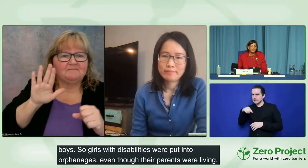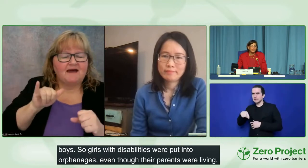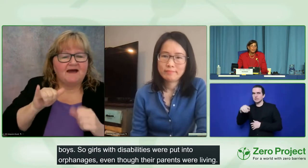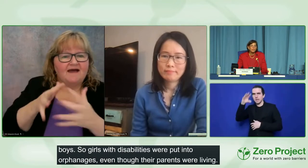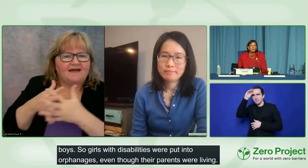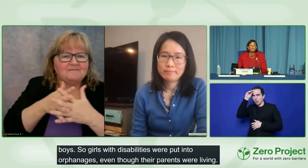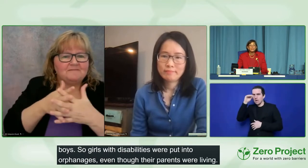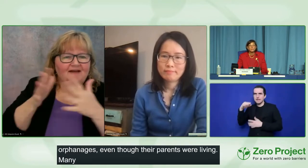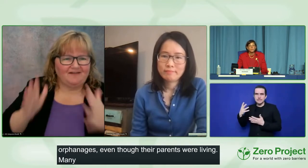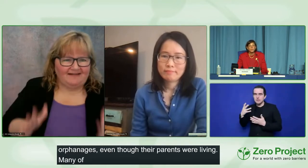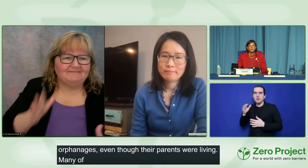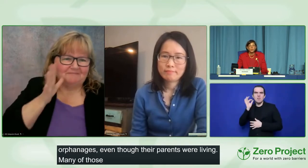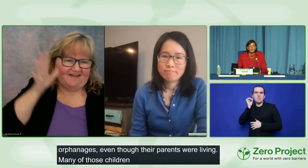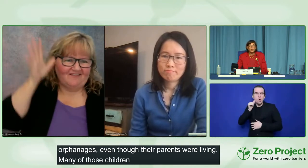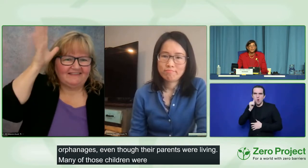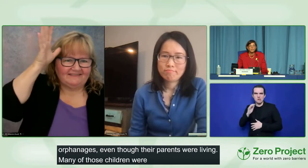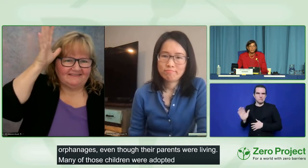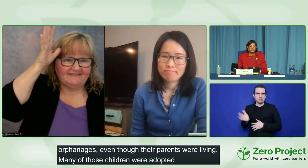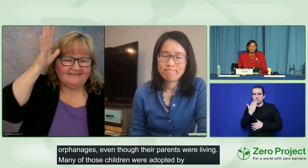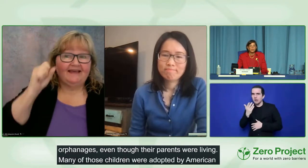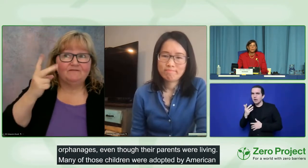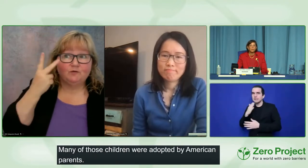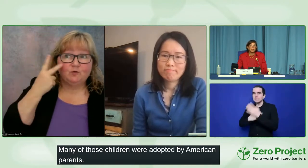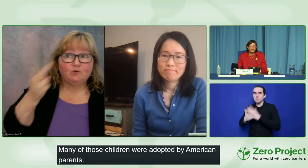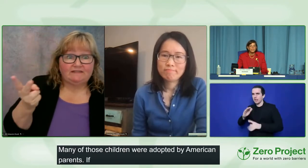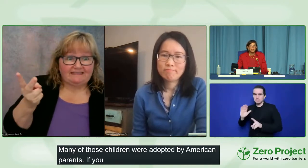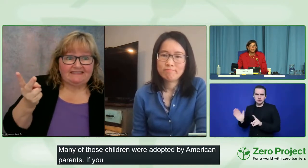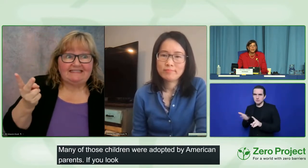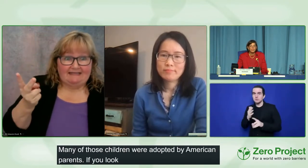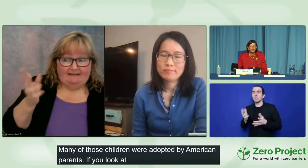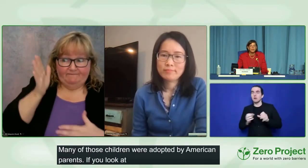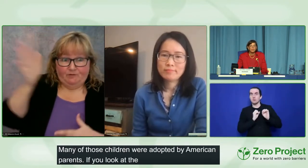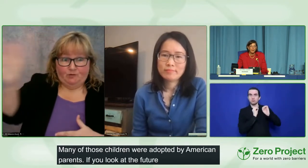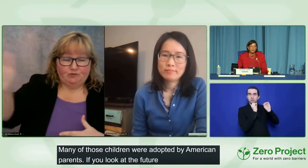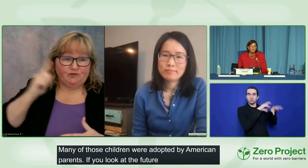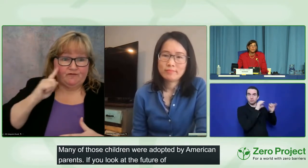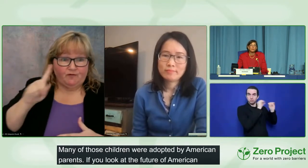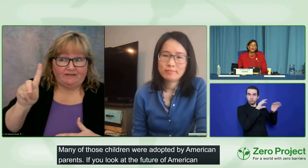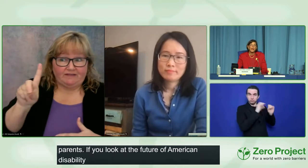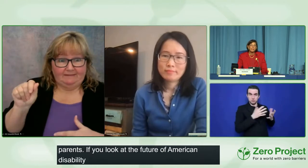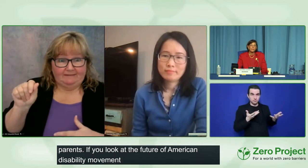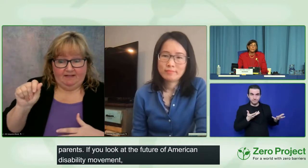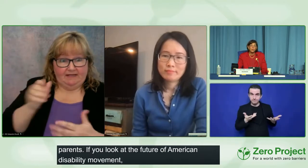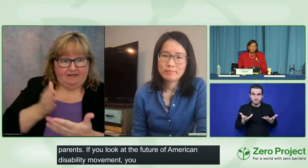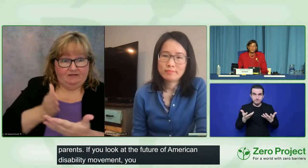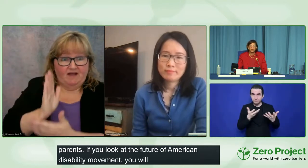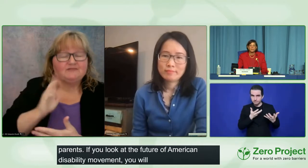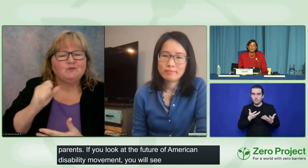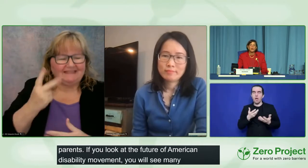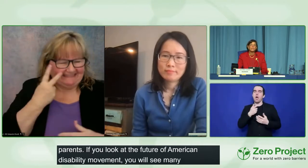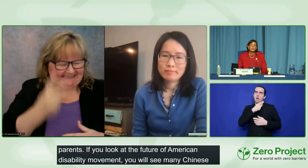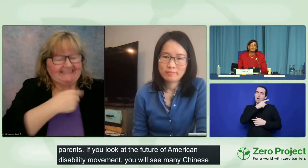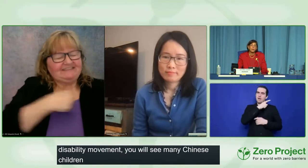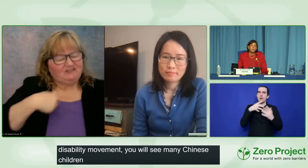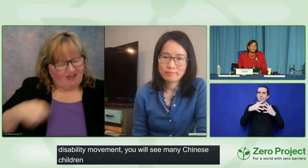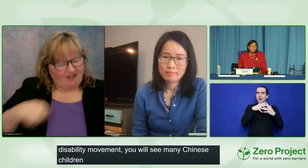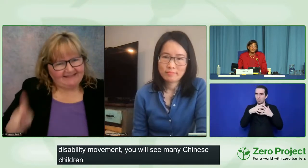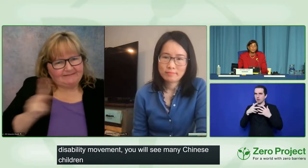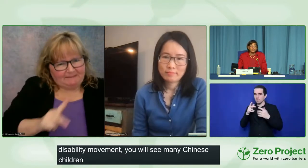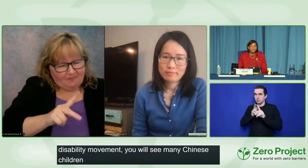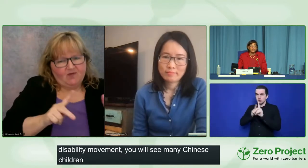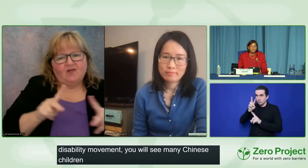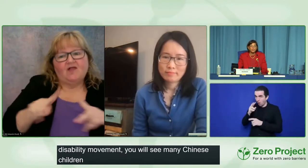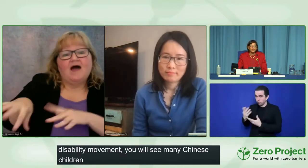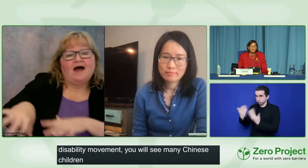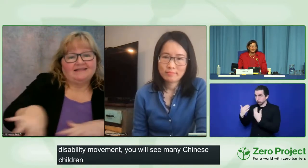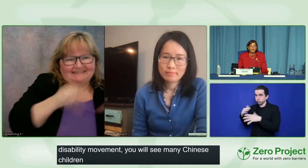movement, you will see many Chinese children who were adopted by American parents who are at the forefront of the American